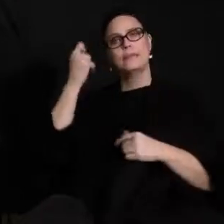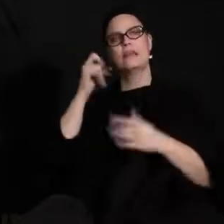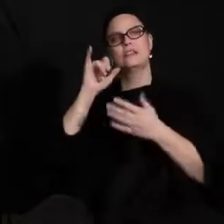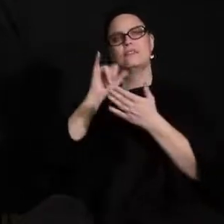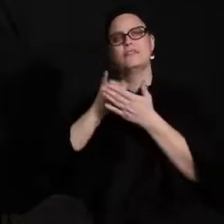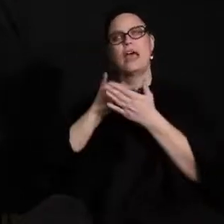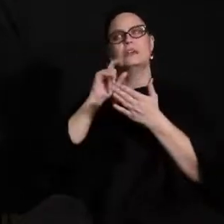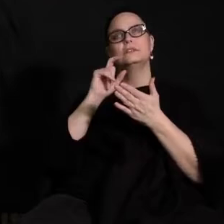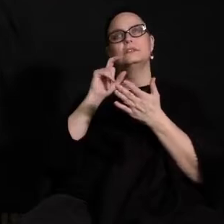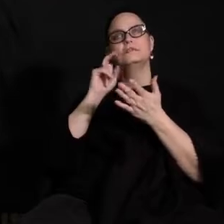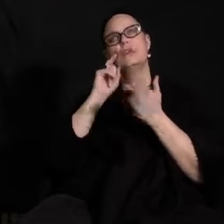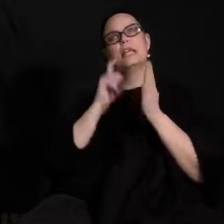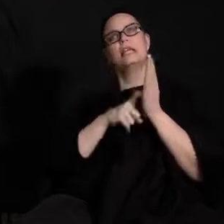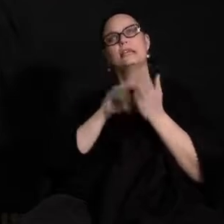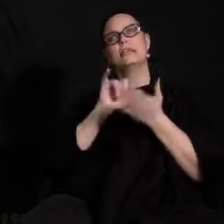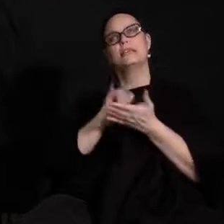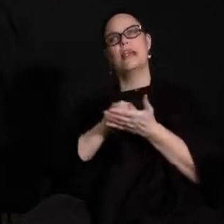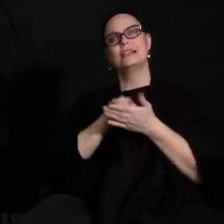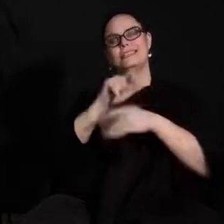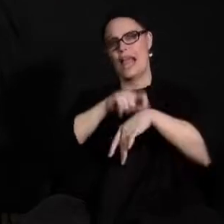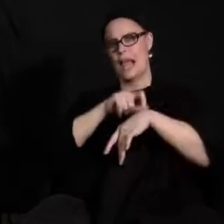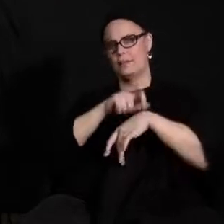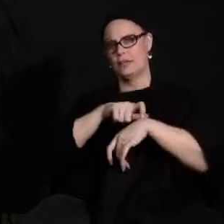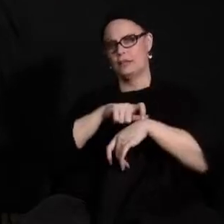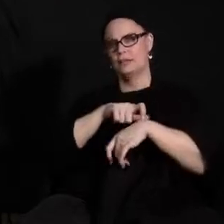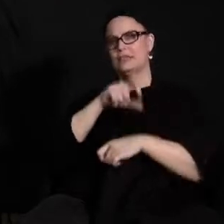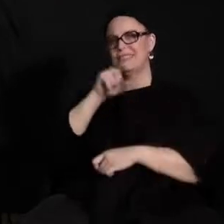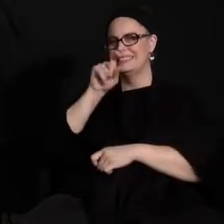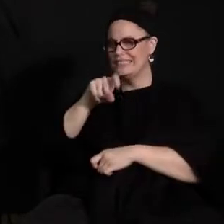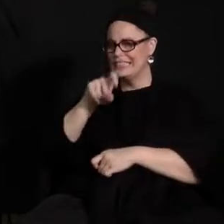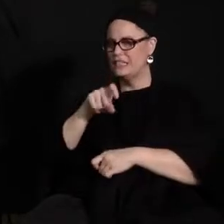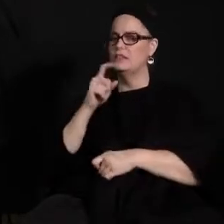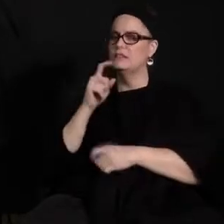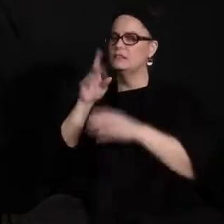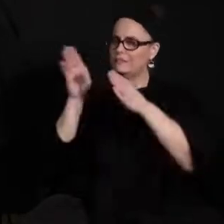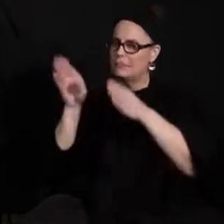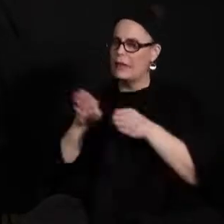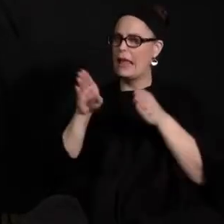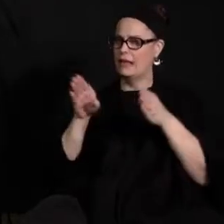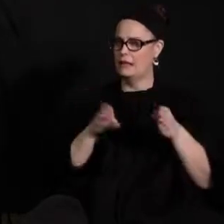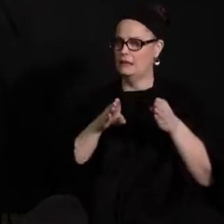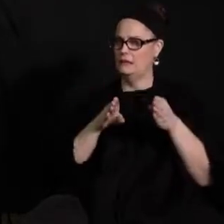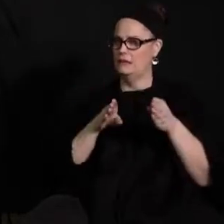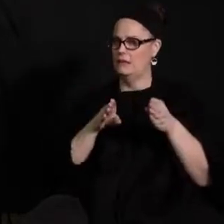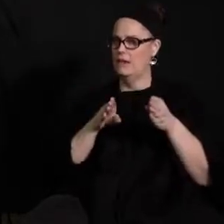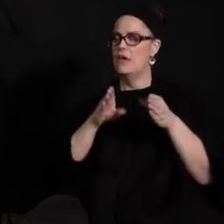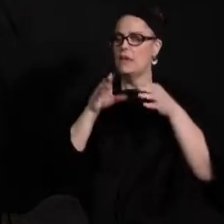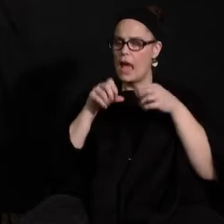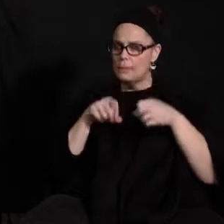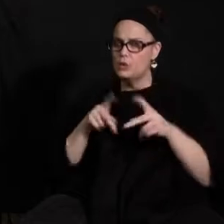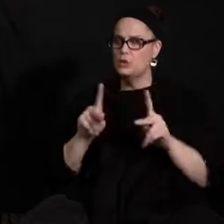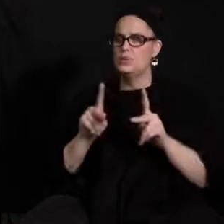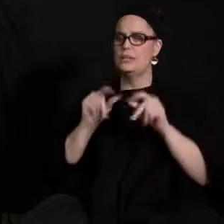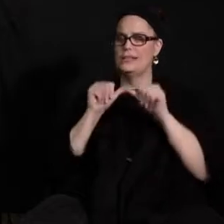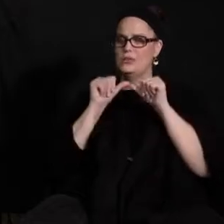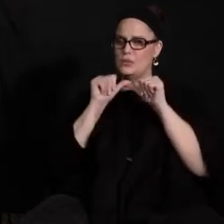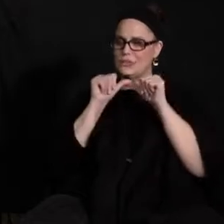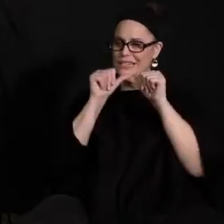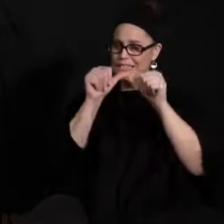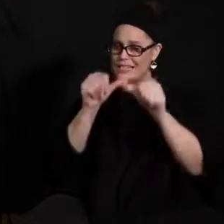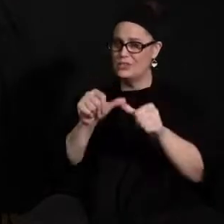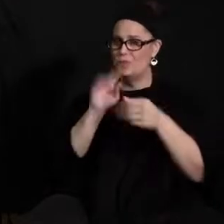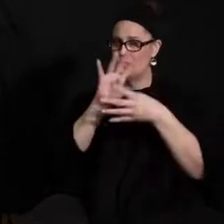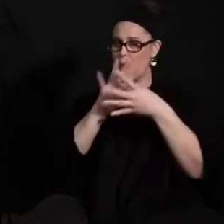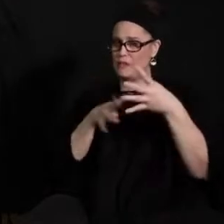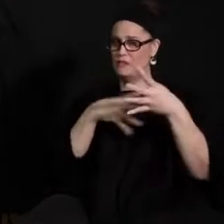necessary timing of planning um also the opportunity to keep and maintain the continuity of schedules with